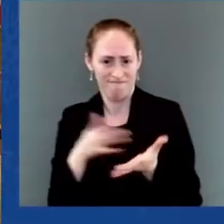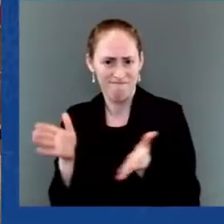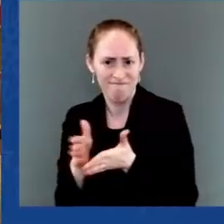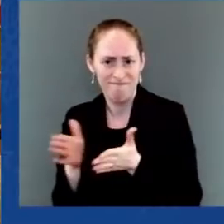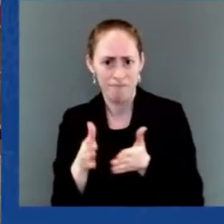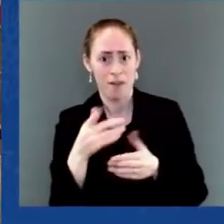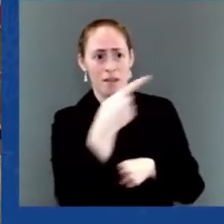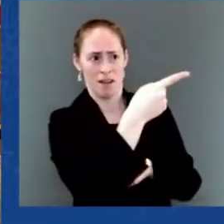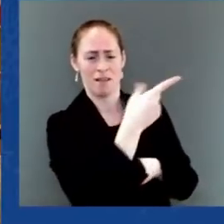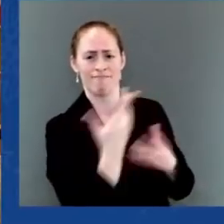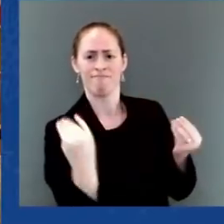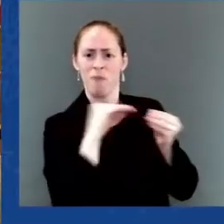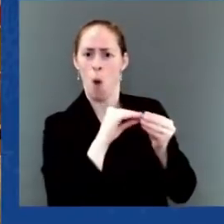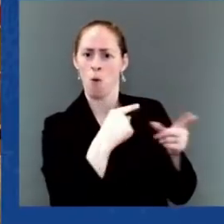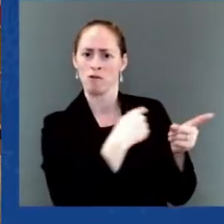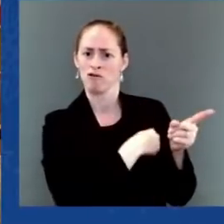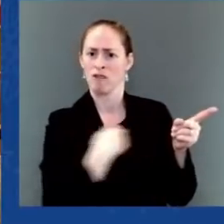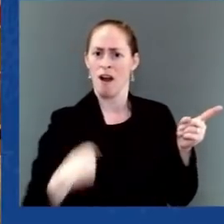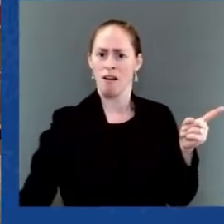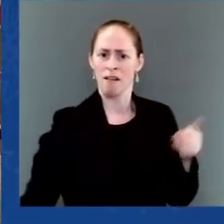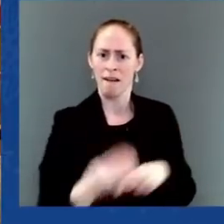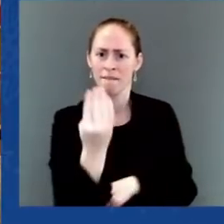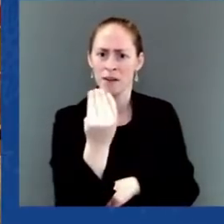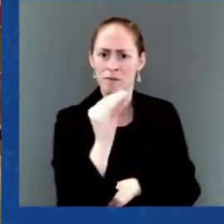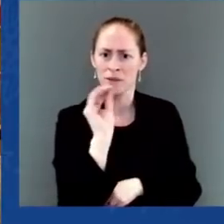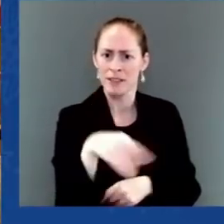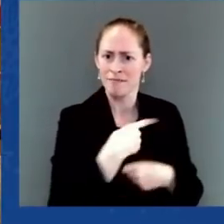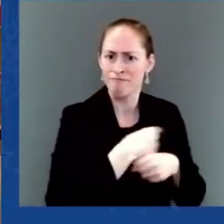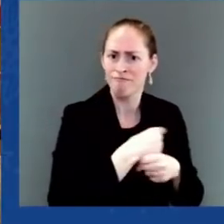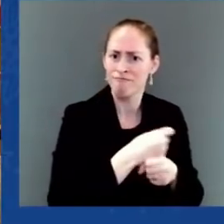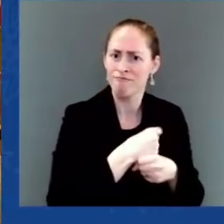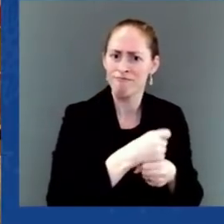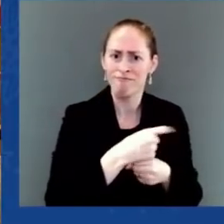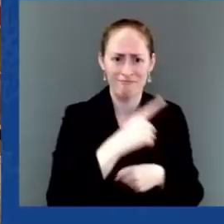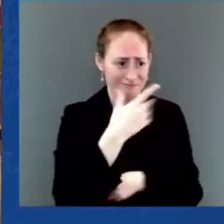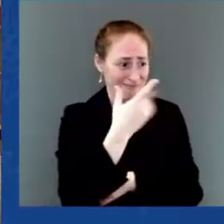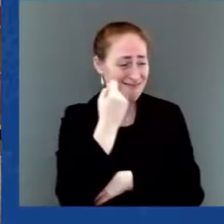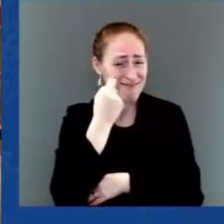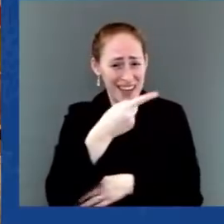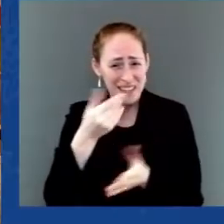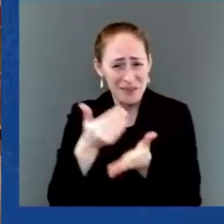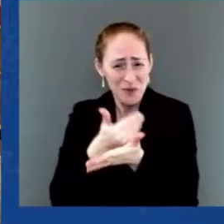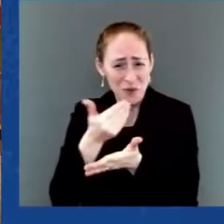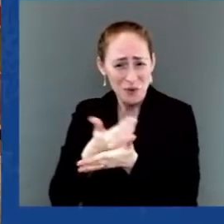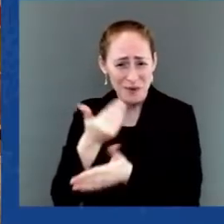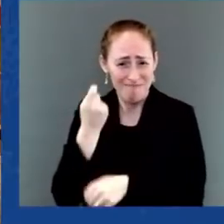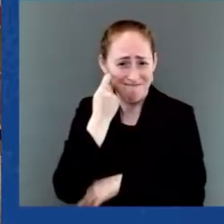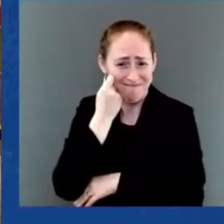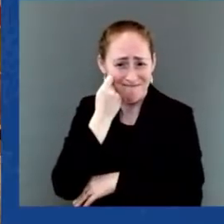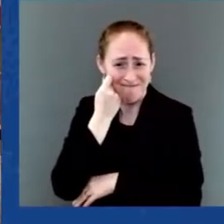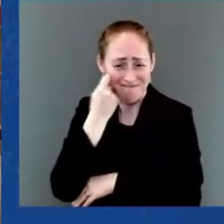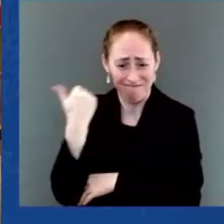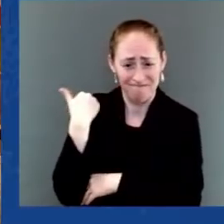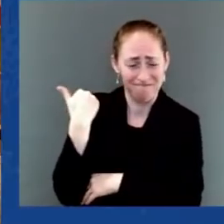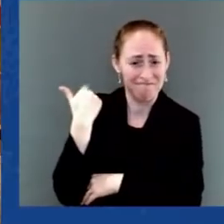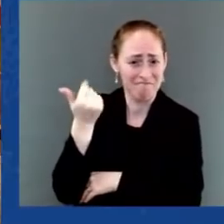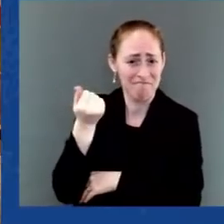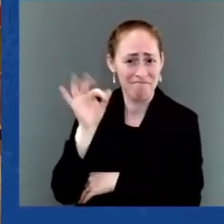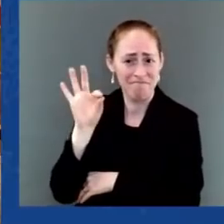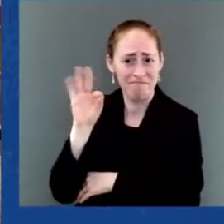ago. In 1990, China's share was 1.7%.